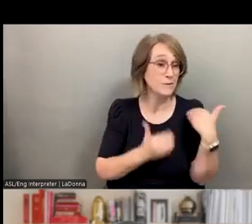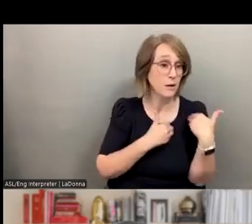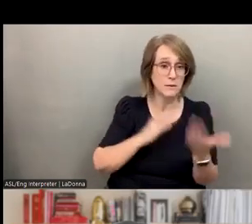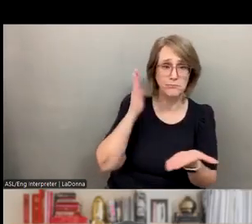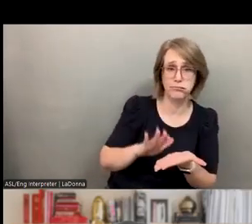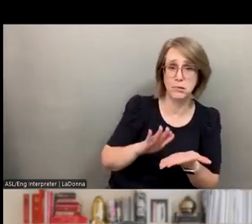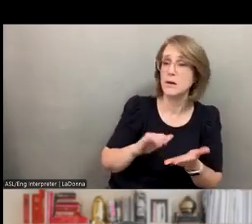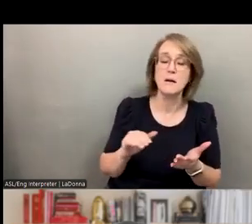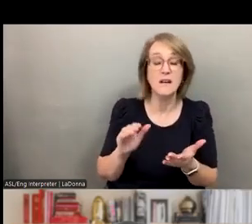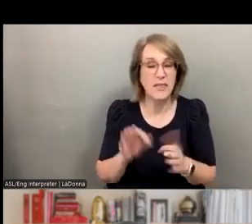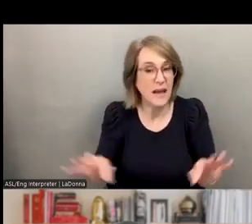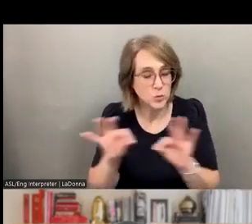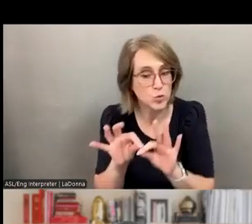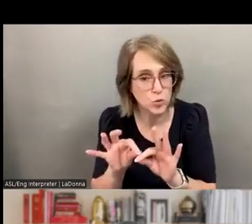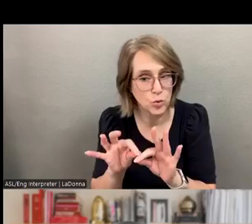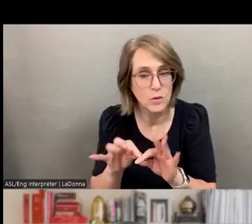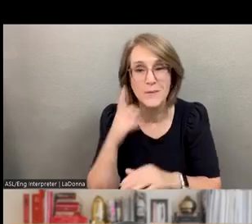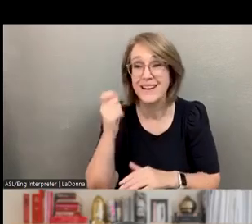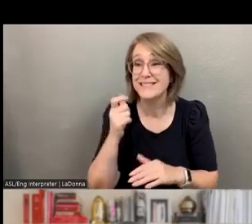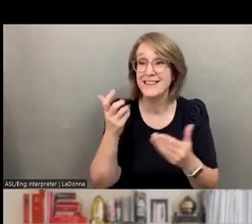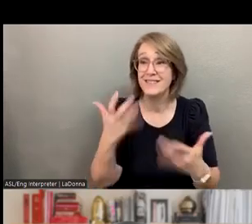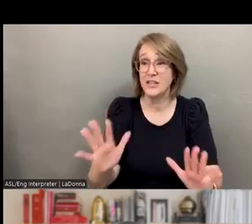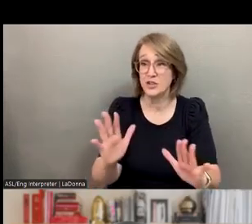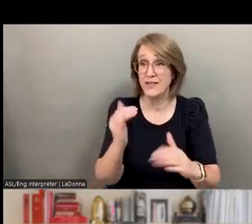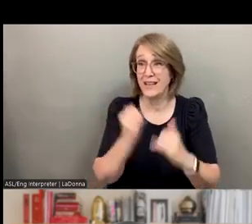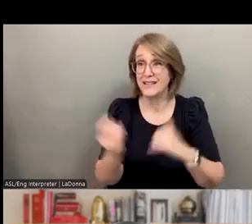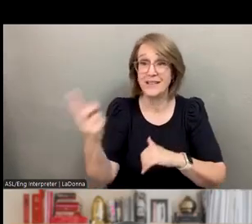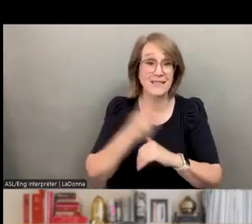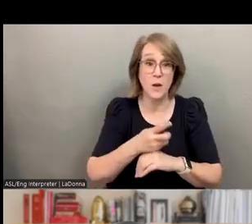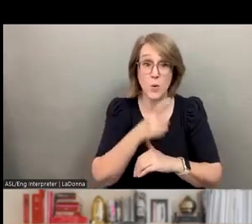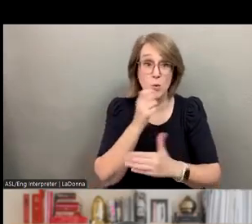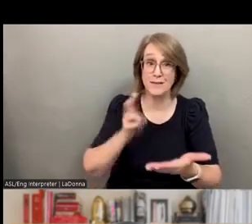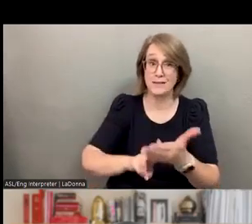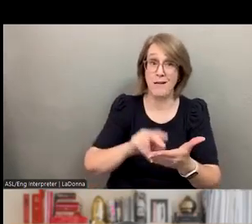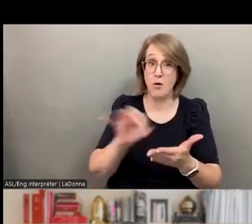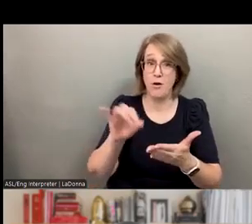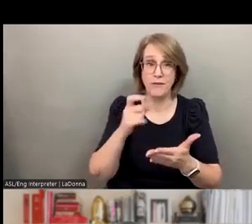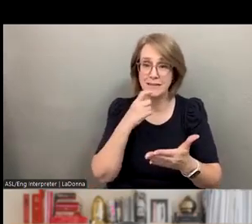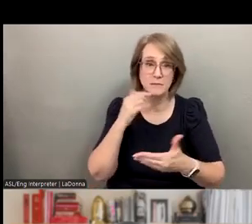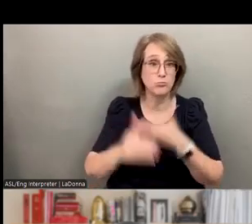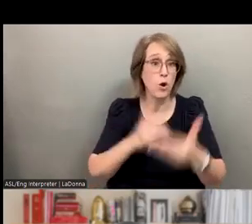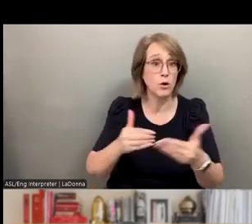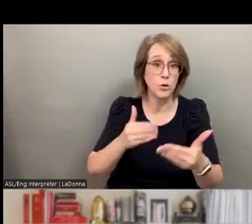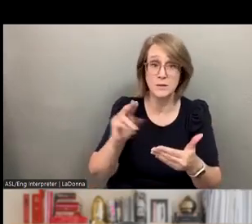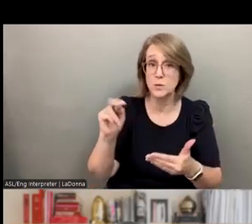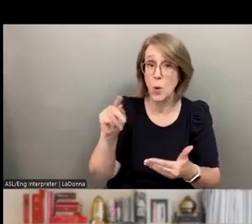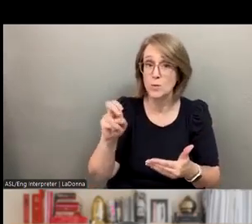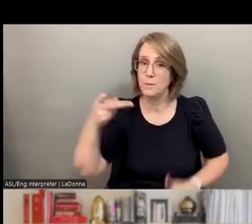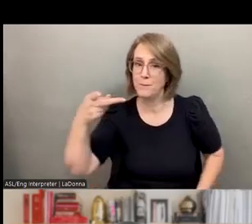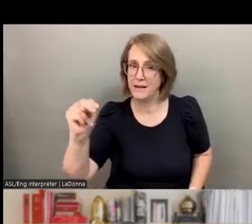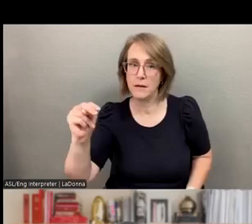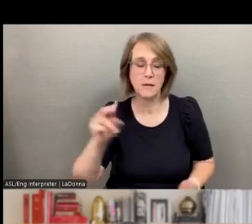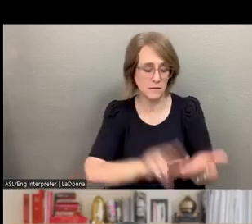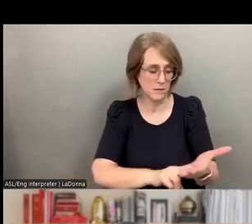that. And that's crucial because at the end of the day, they're the ones who are signing off on, say, a progress note. They're saying that I,